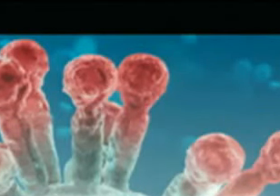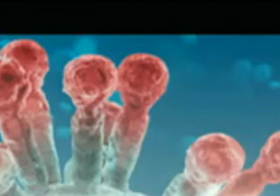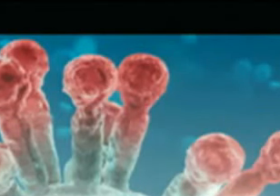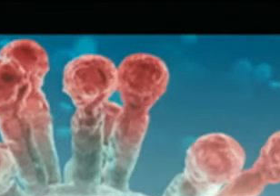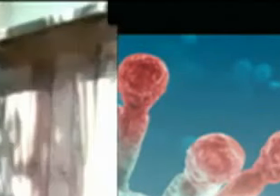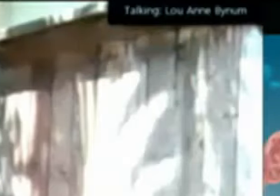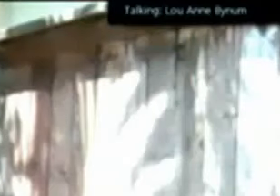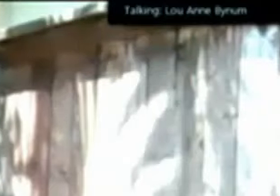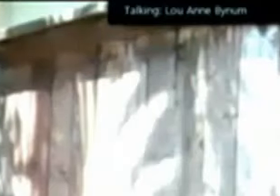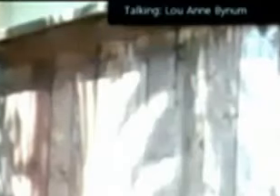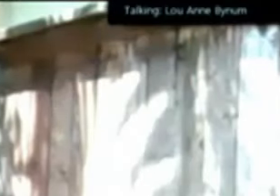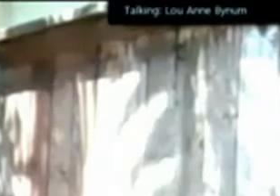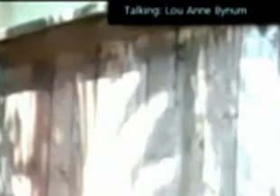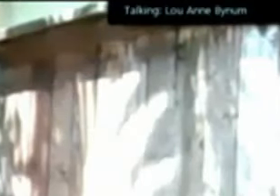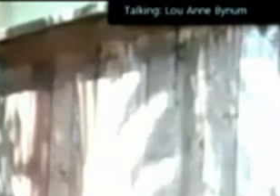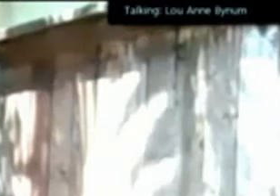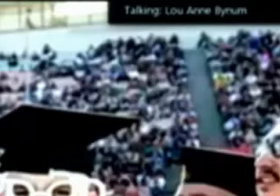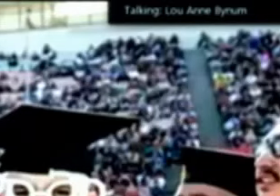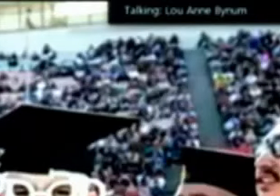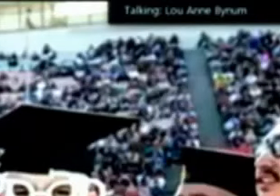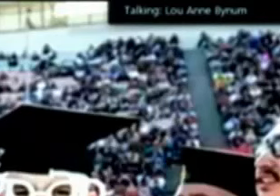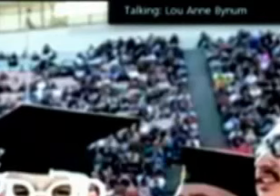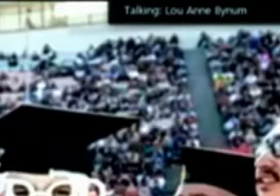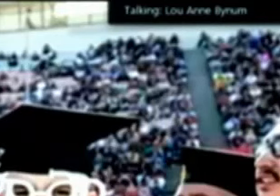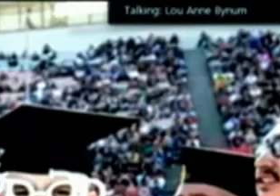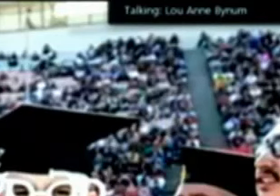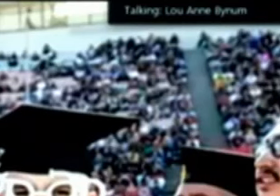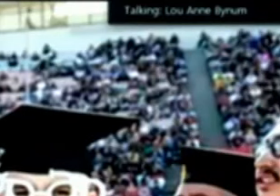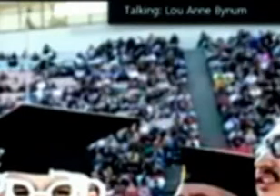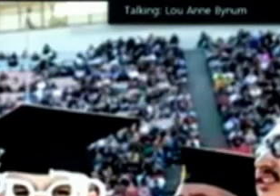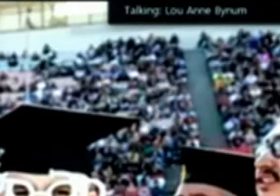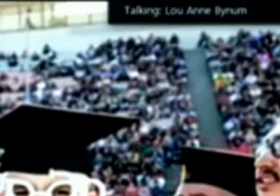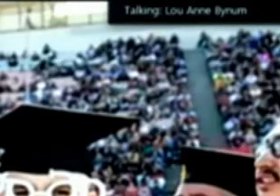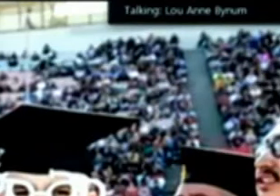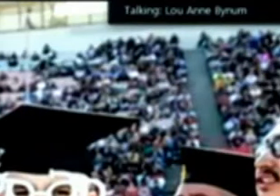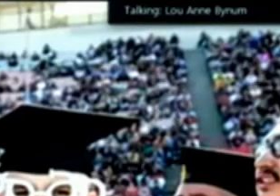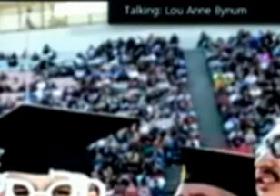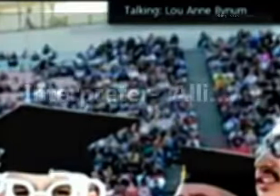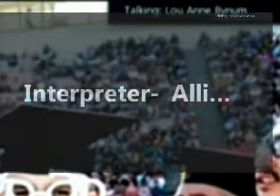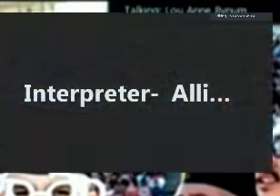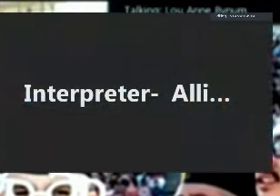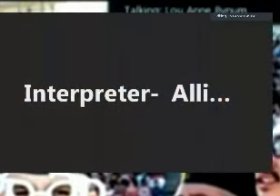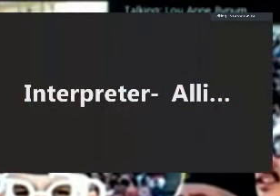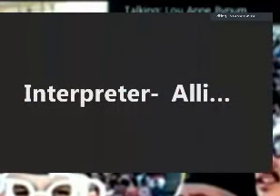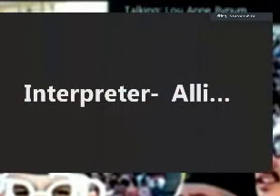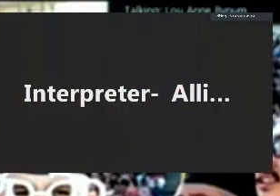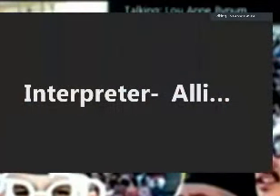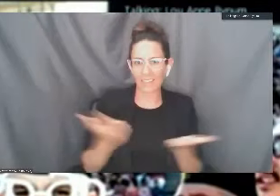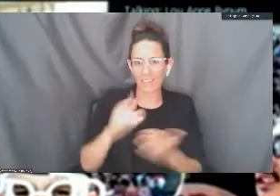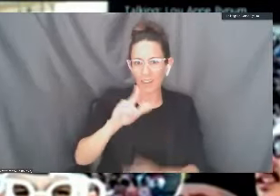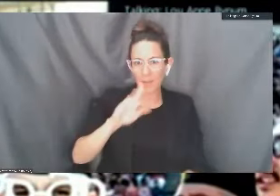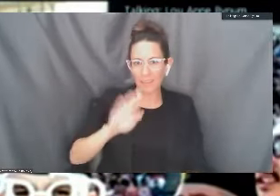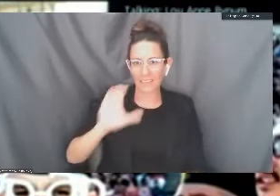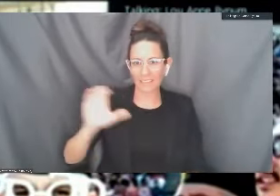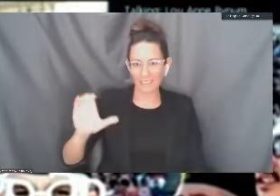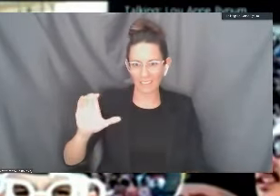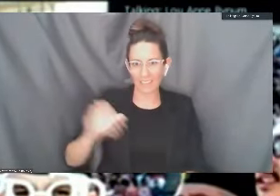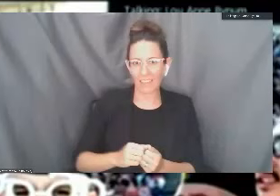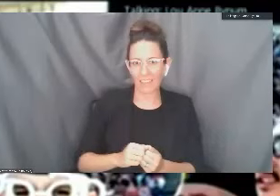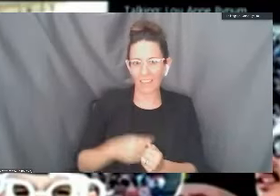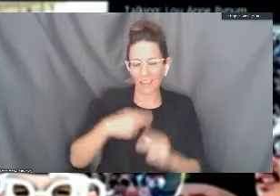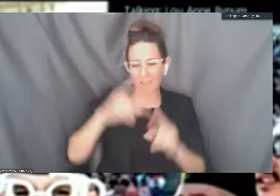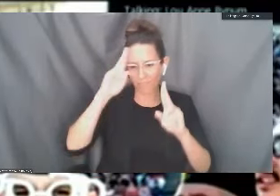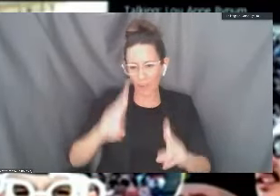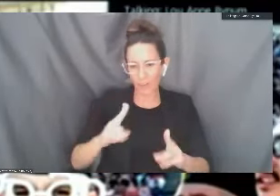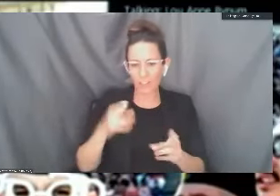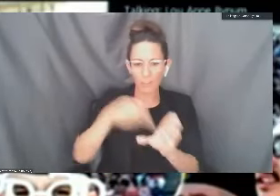Good morning, my name is Luann Bynum and I'm the interim superintendent president at Long Beach City College. It's an honor